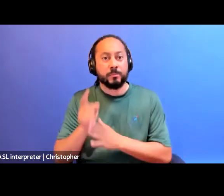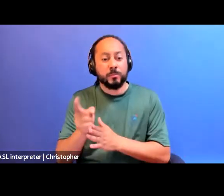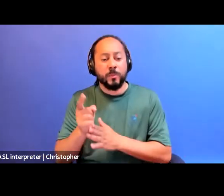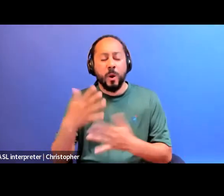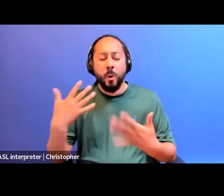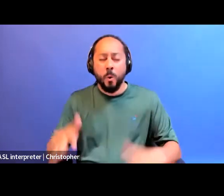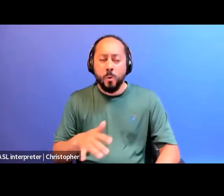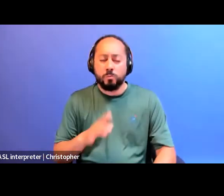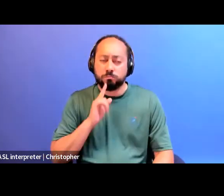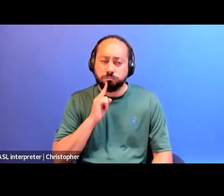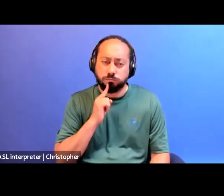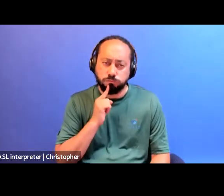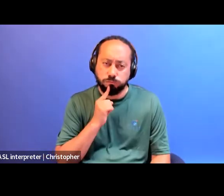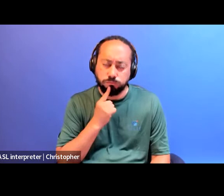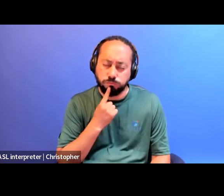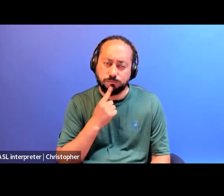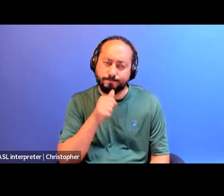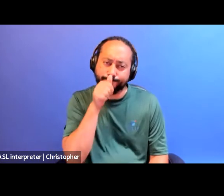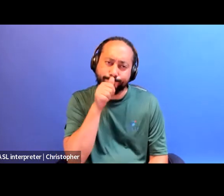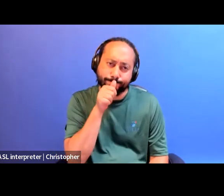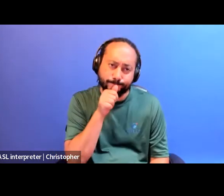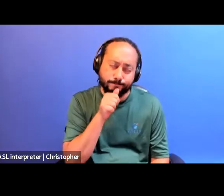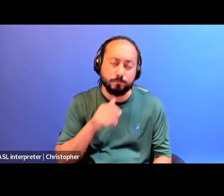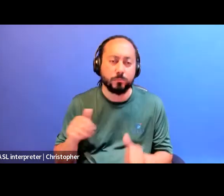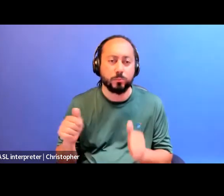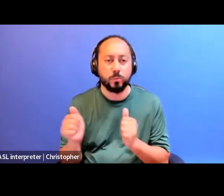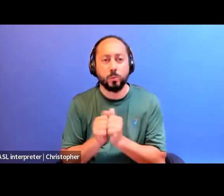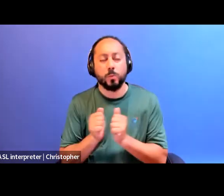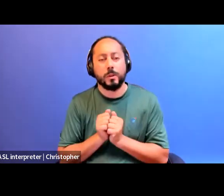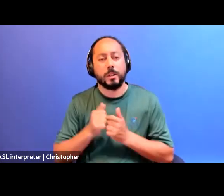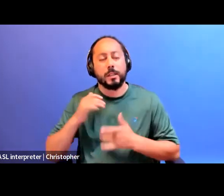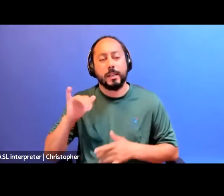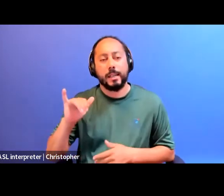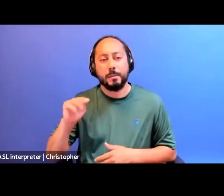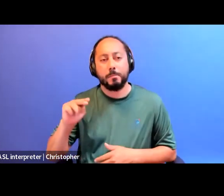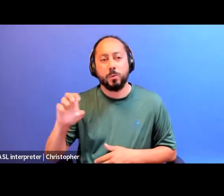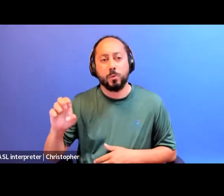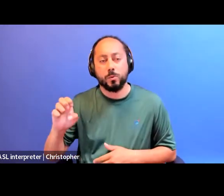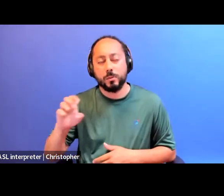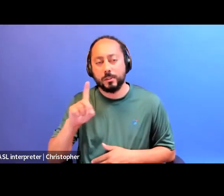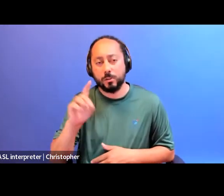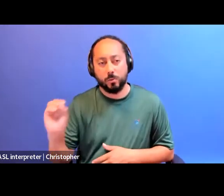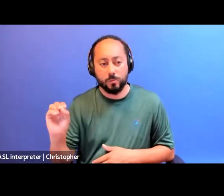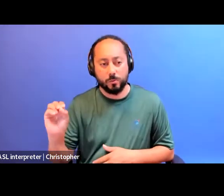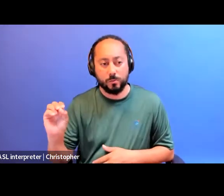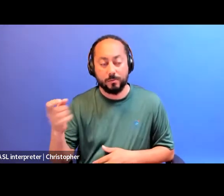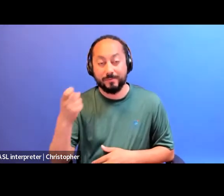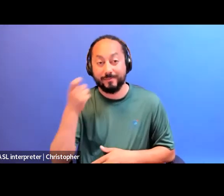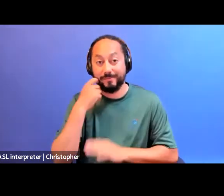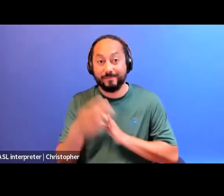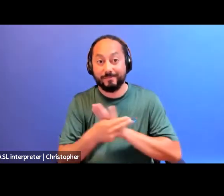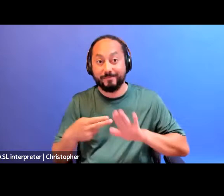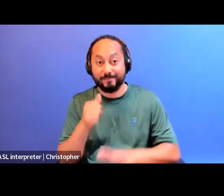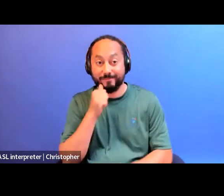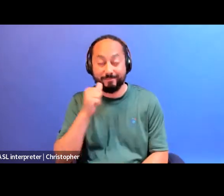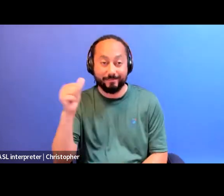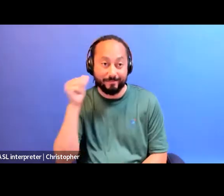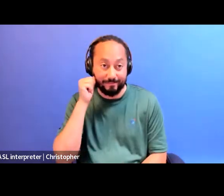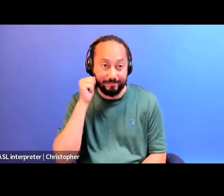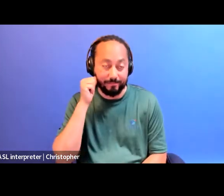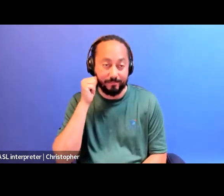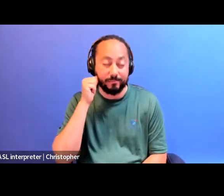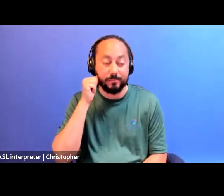with an autoimmune disorder. I was just diagnosed actually yesterday, and